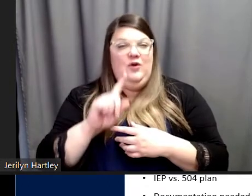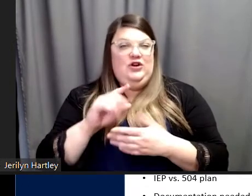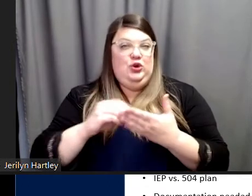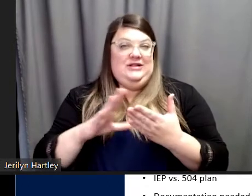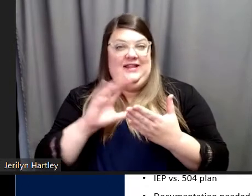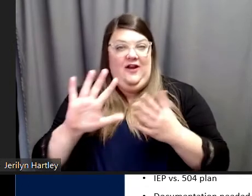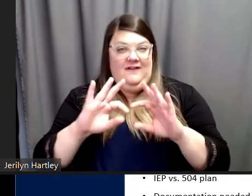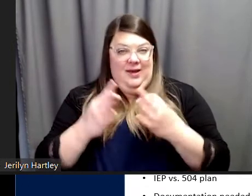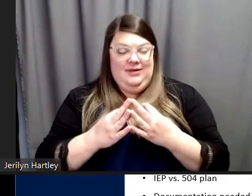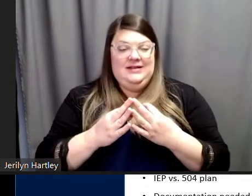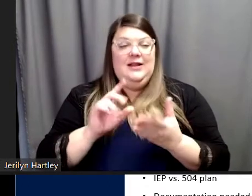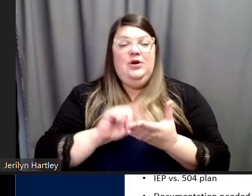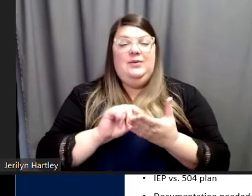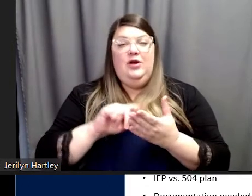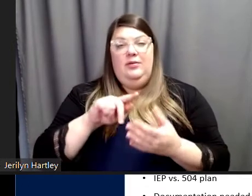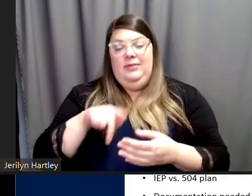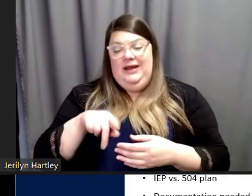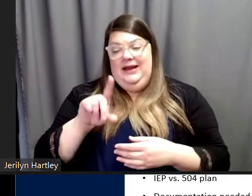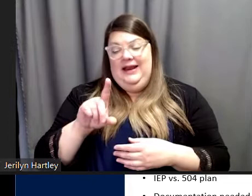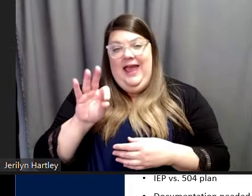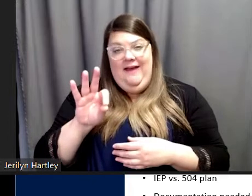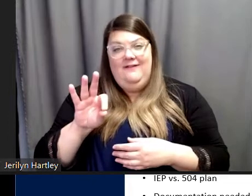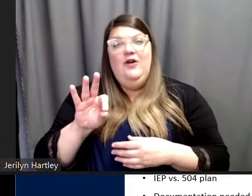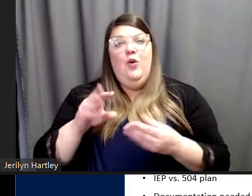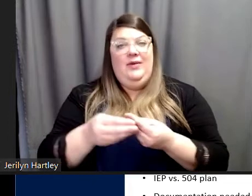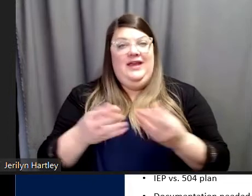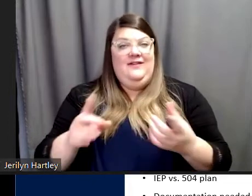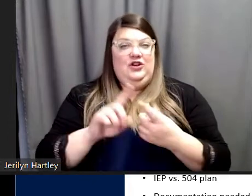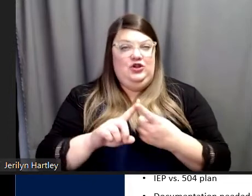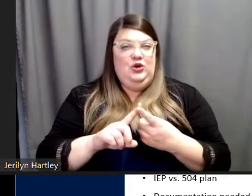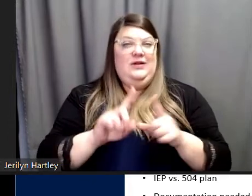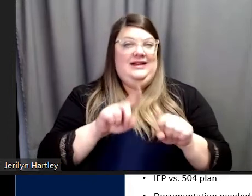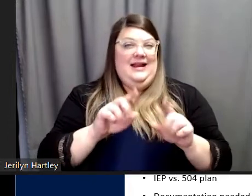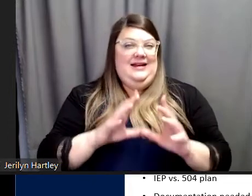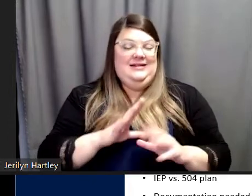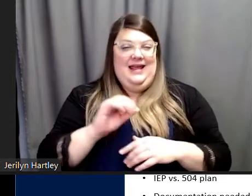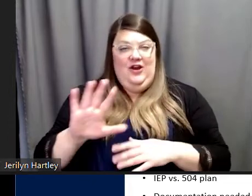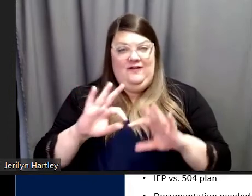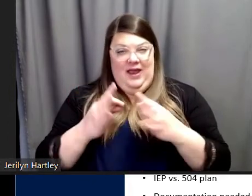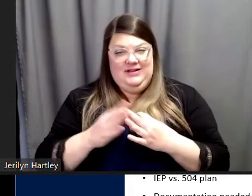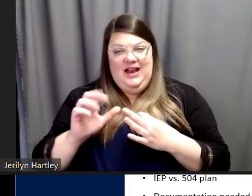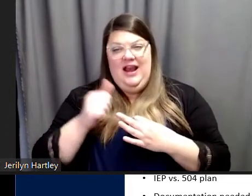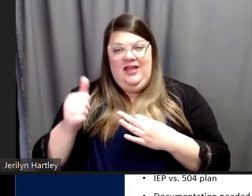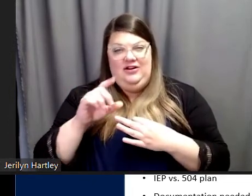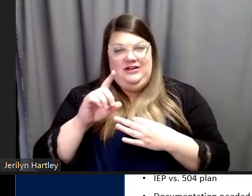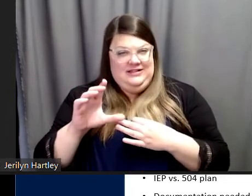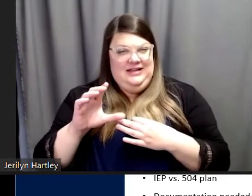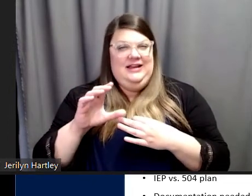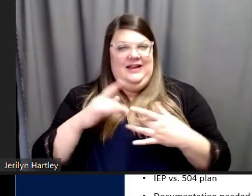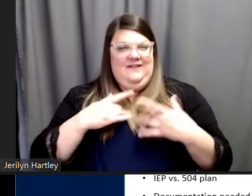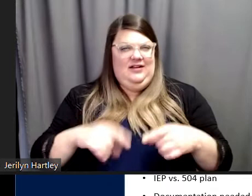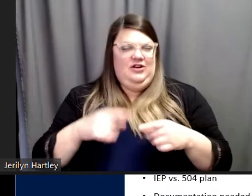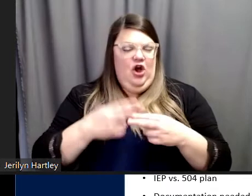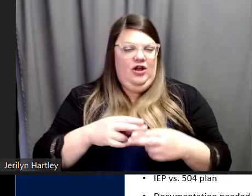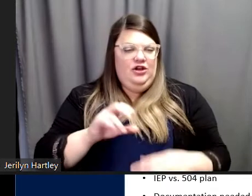brochure will be given to these students and to the attendees at another DCC event, which is called the UADCC